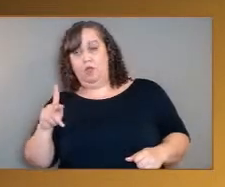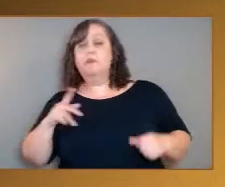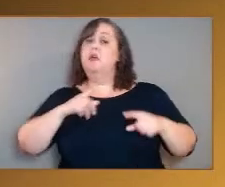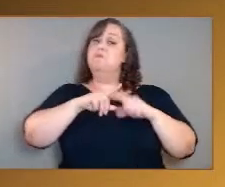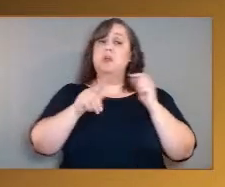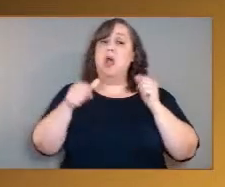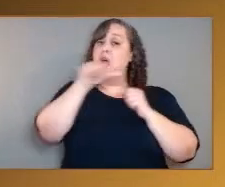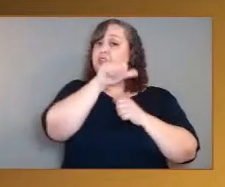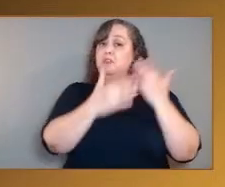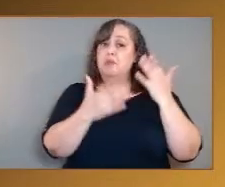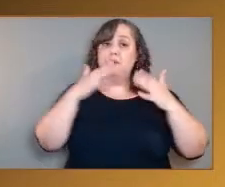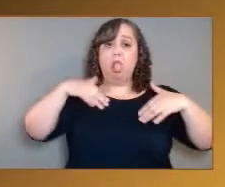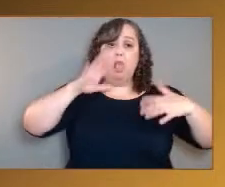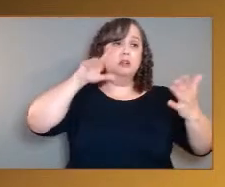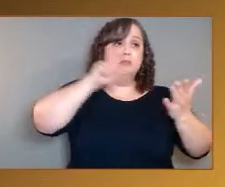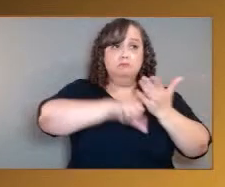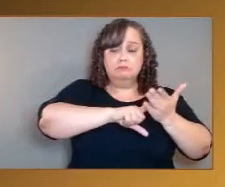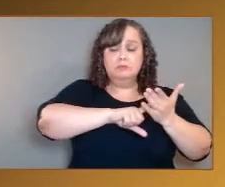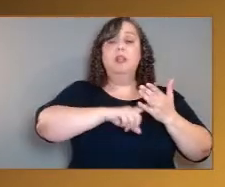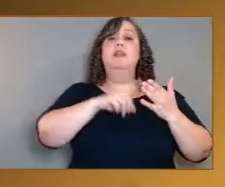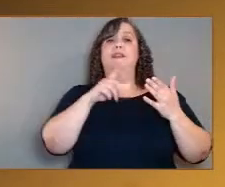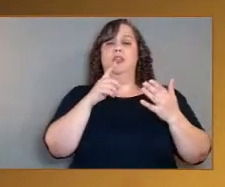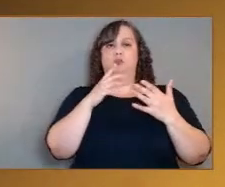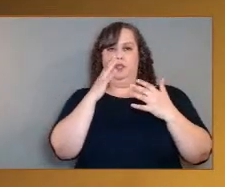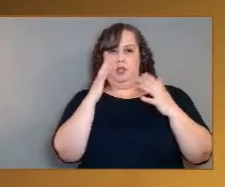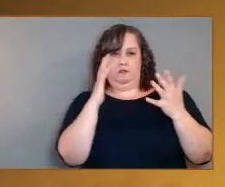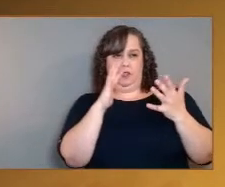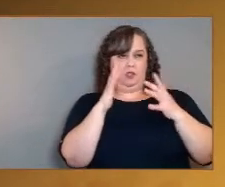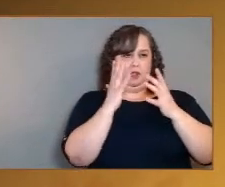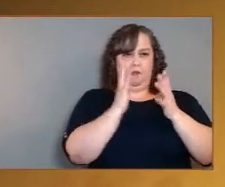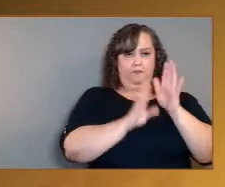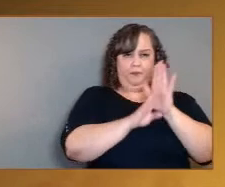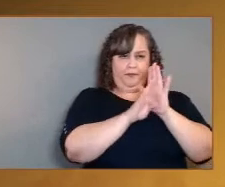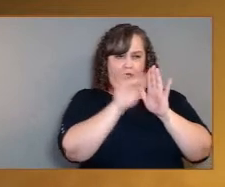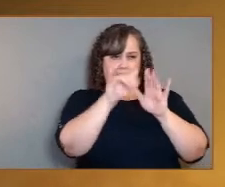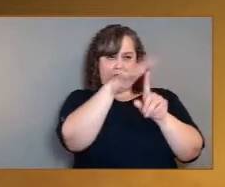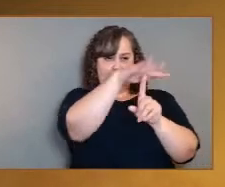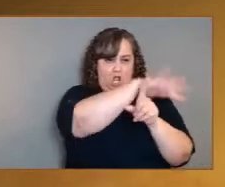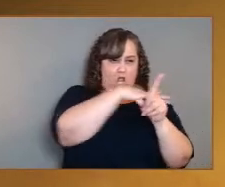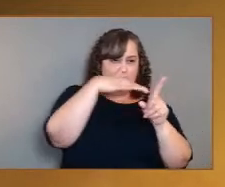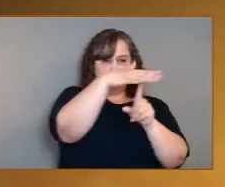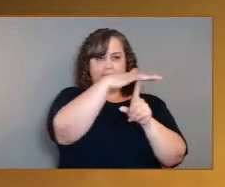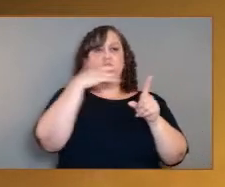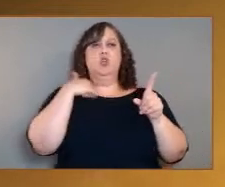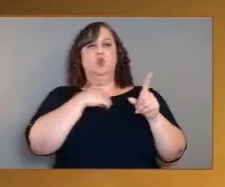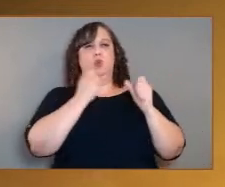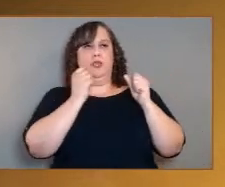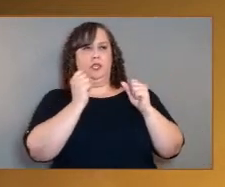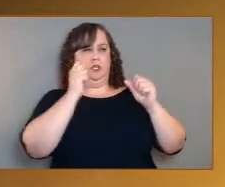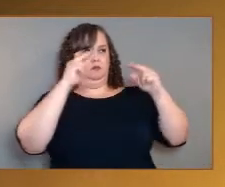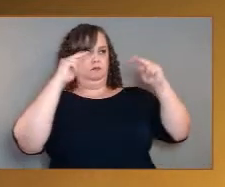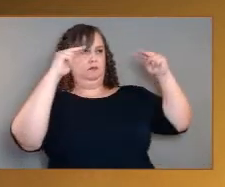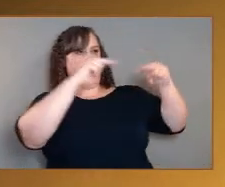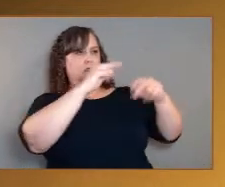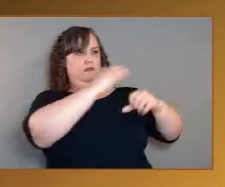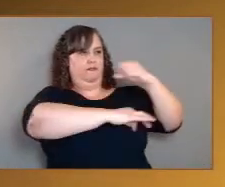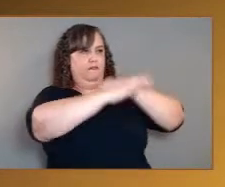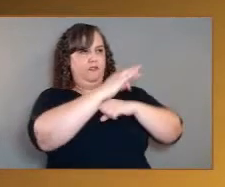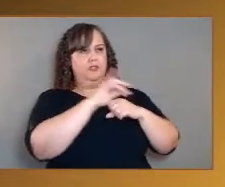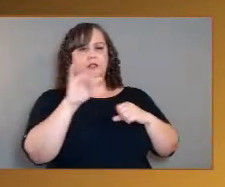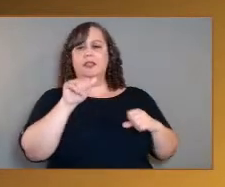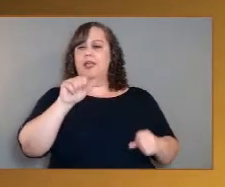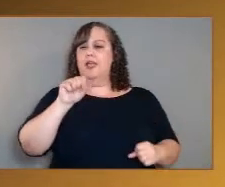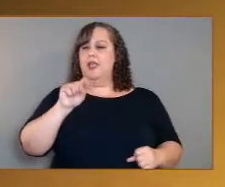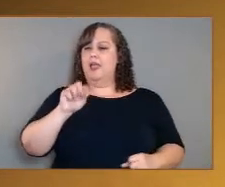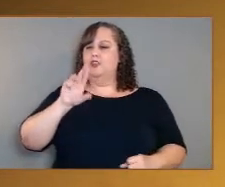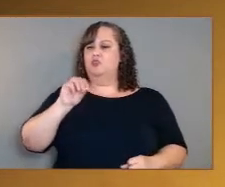producing that context, we can start to think about Venus as an astrobiological target. So it's not just phosphine. It's all of the